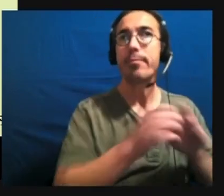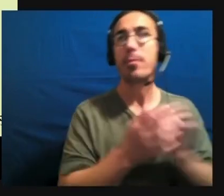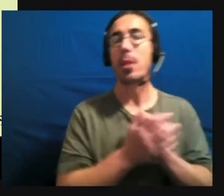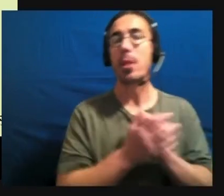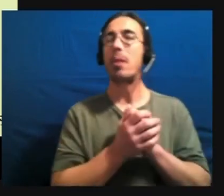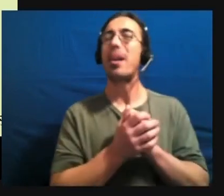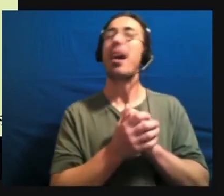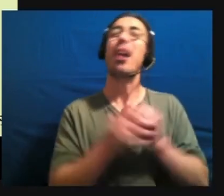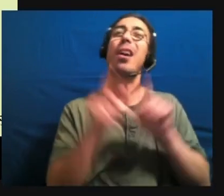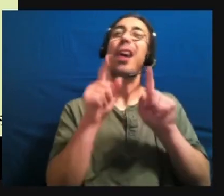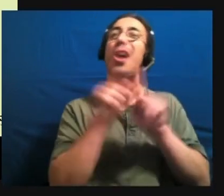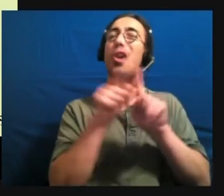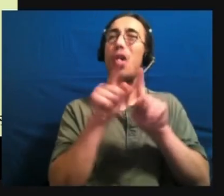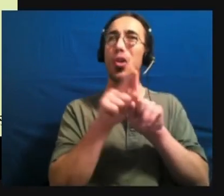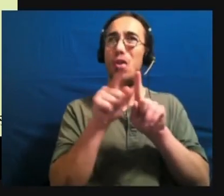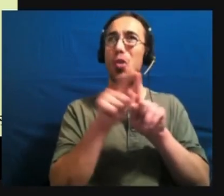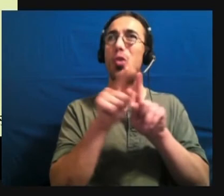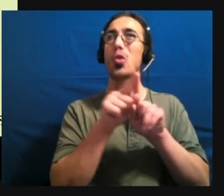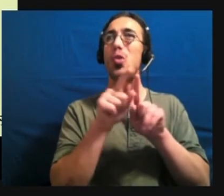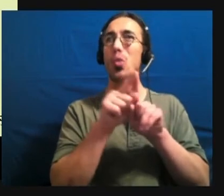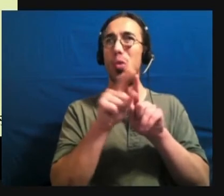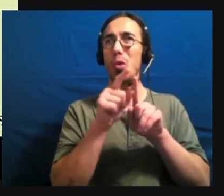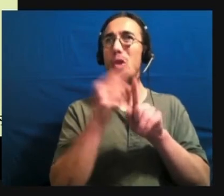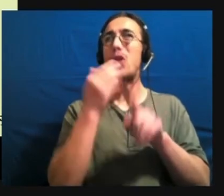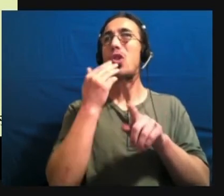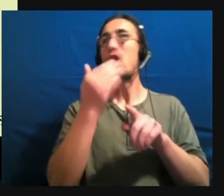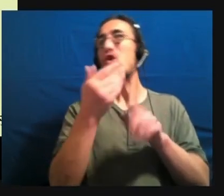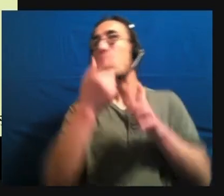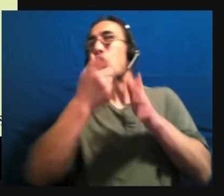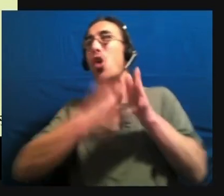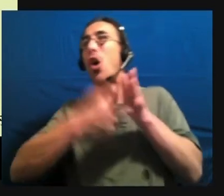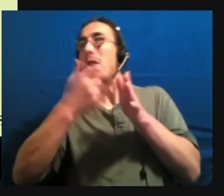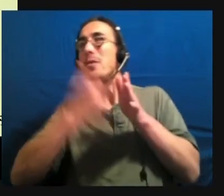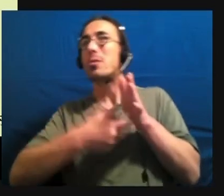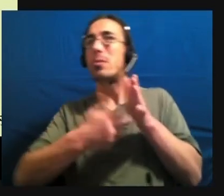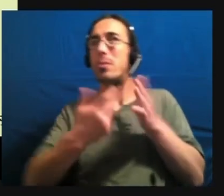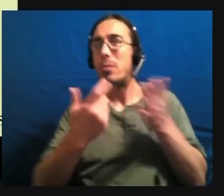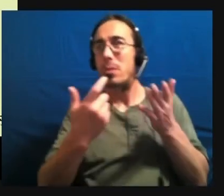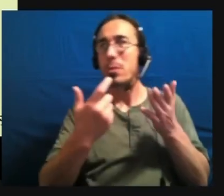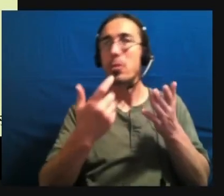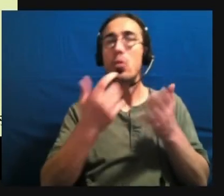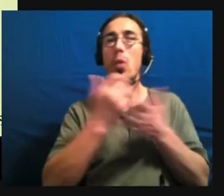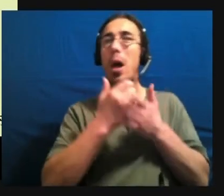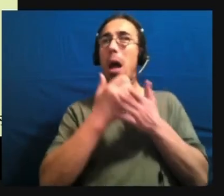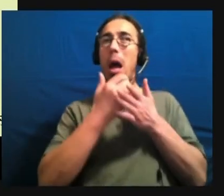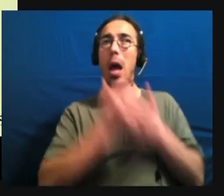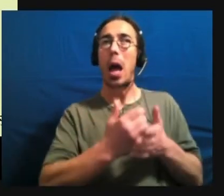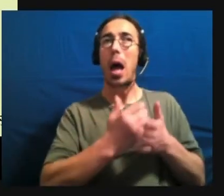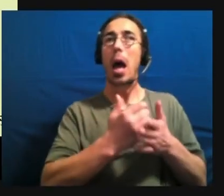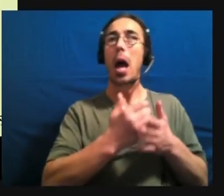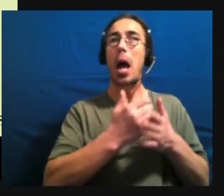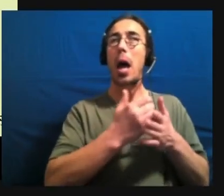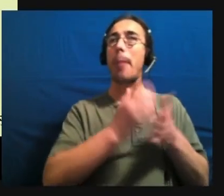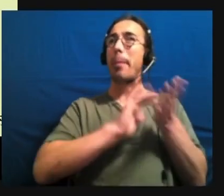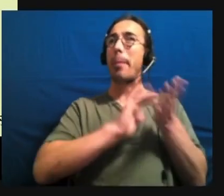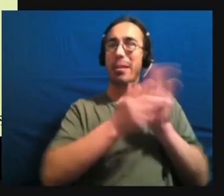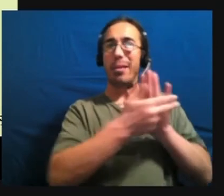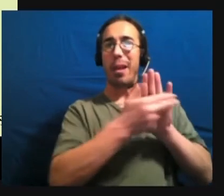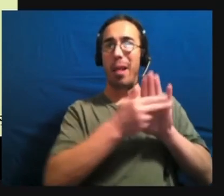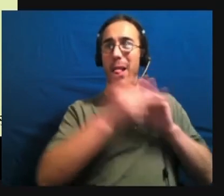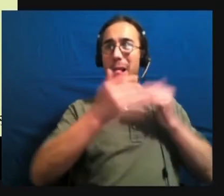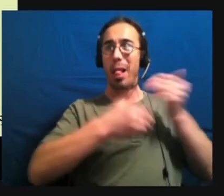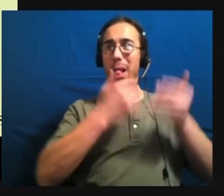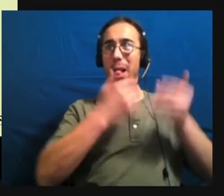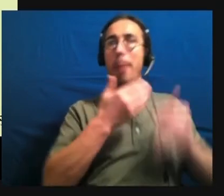assessment for autistic people to help the medical diagnosis logjam